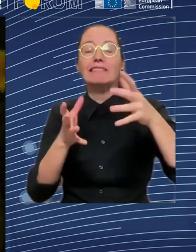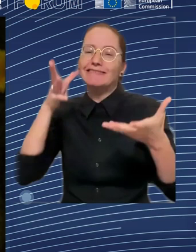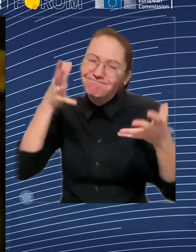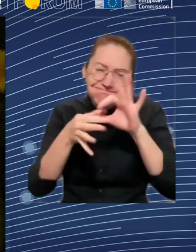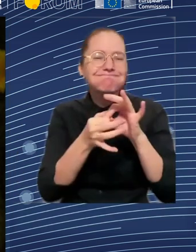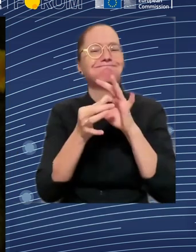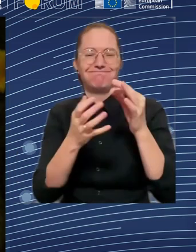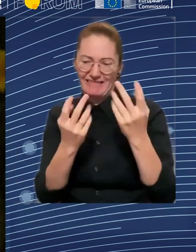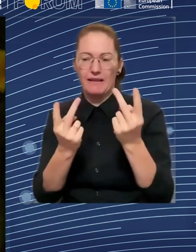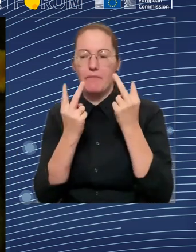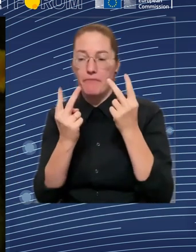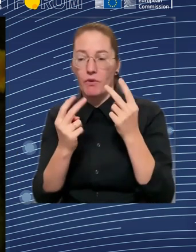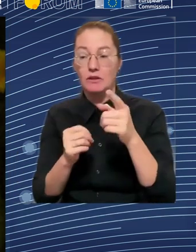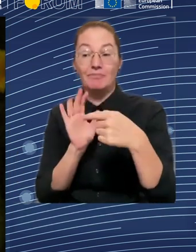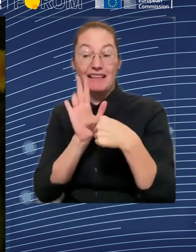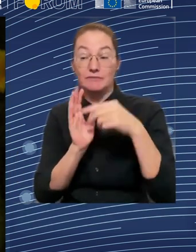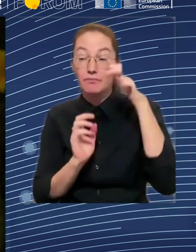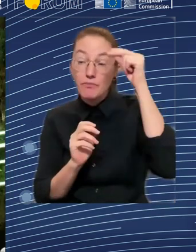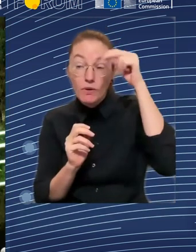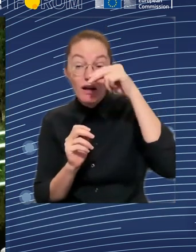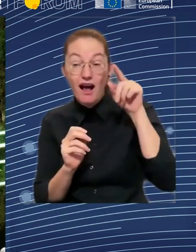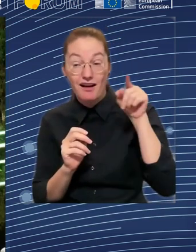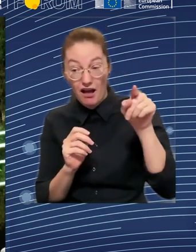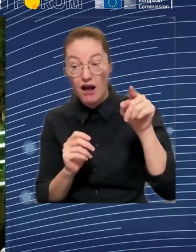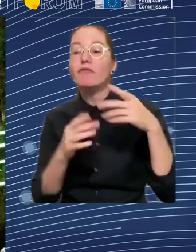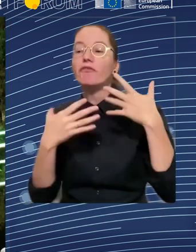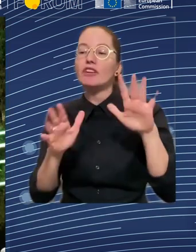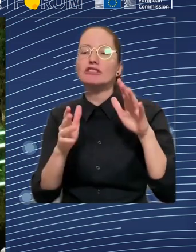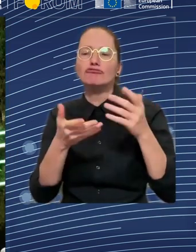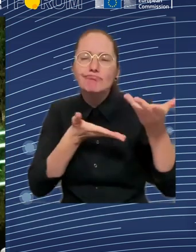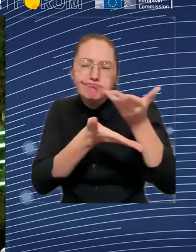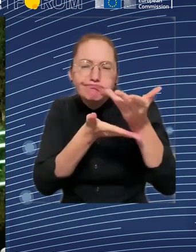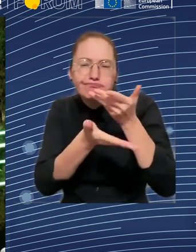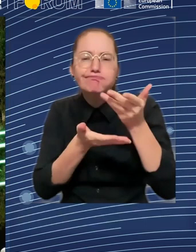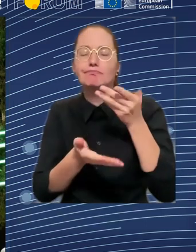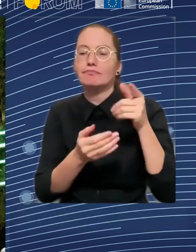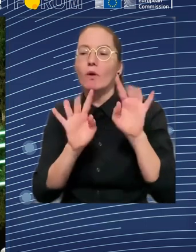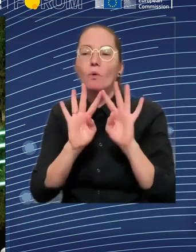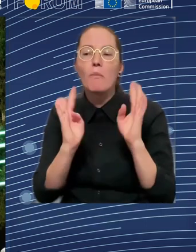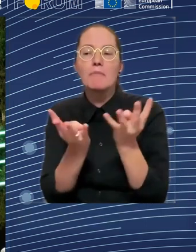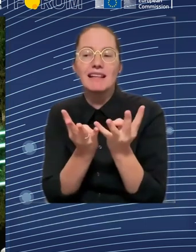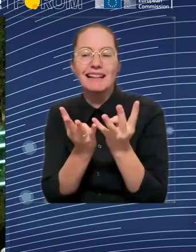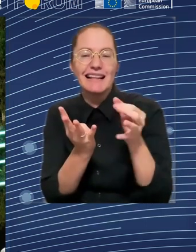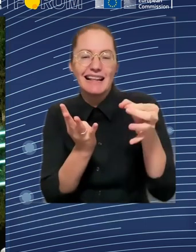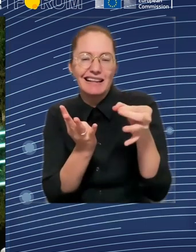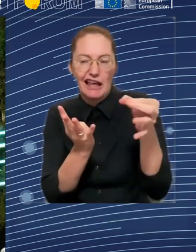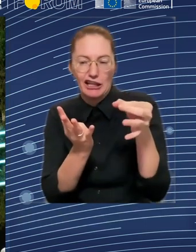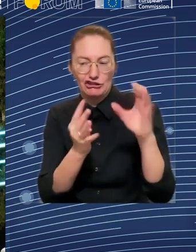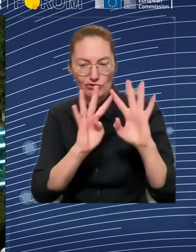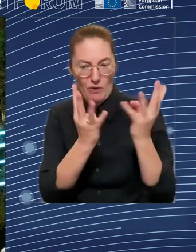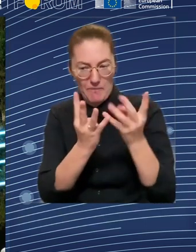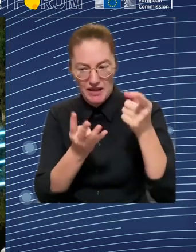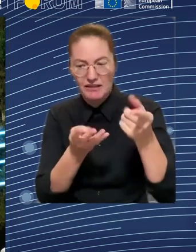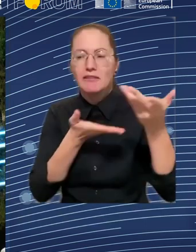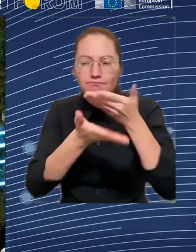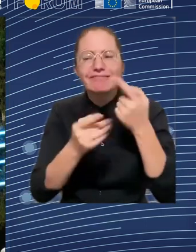policies affect directly our citizens, and their responses are really proving the positive and also